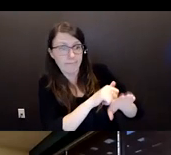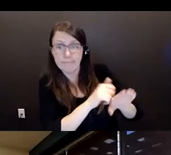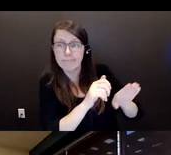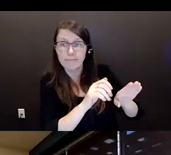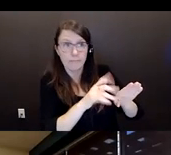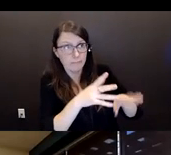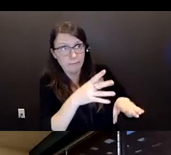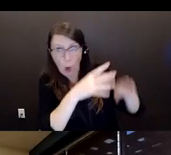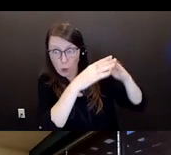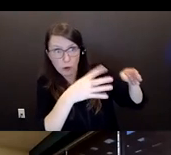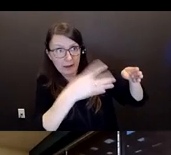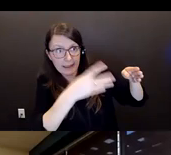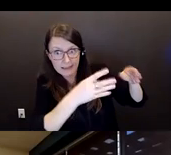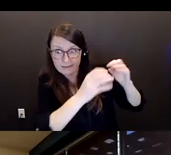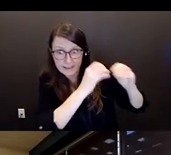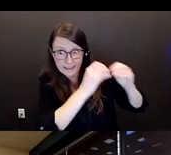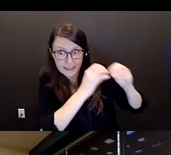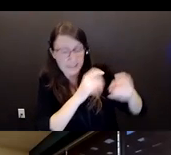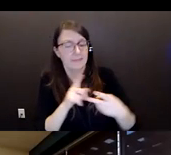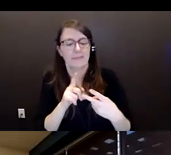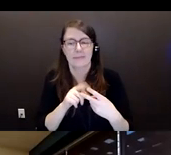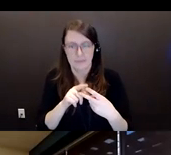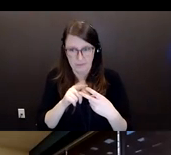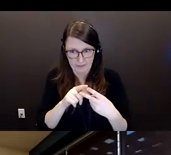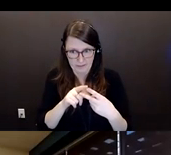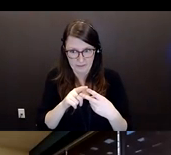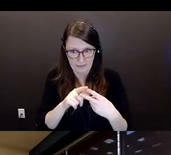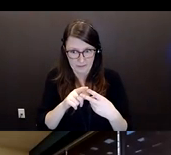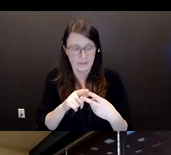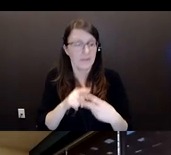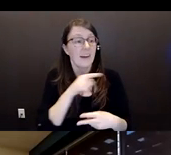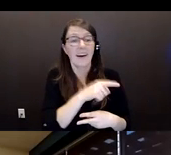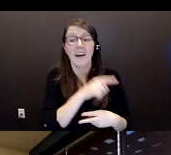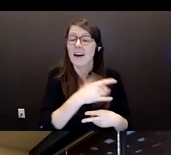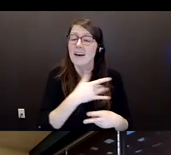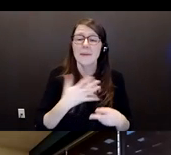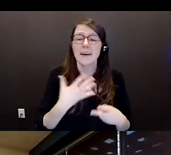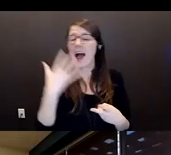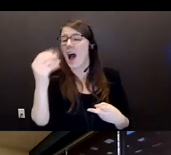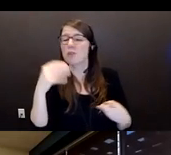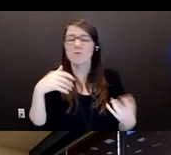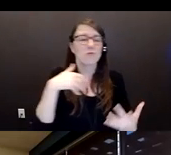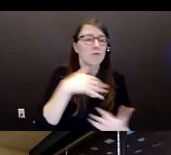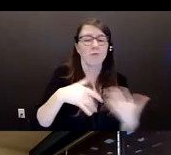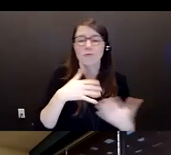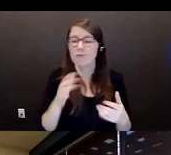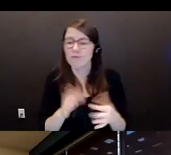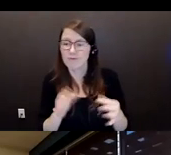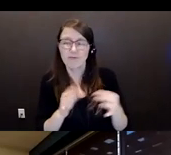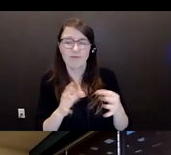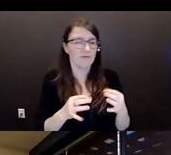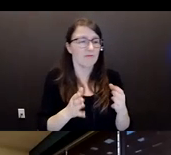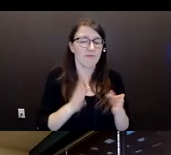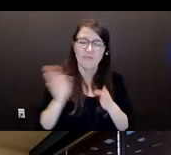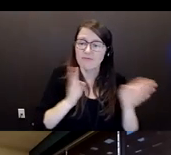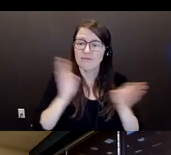And suddenly this outgoing lady, who was very vocal and would